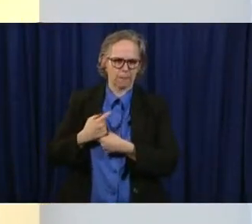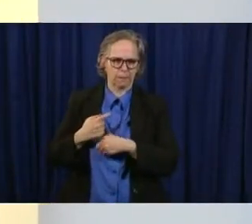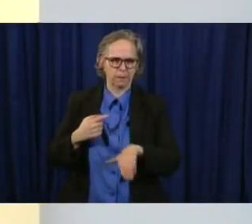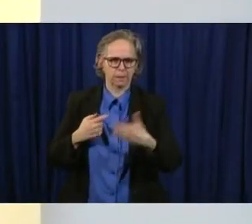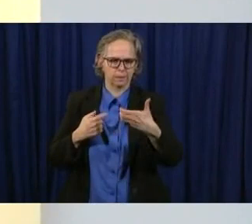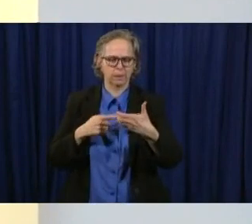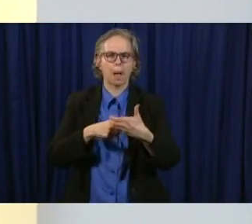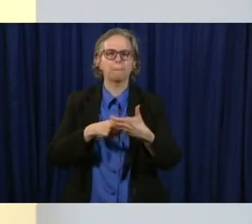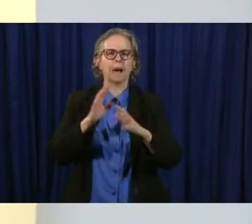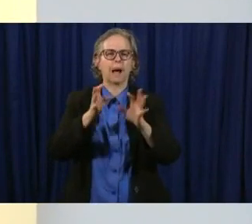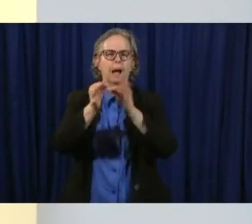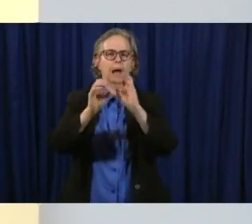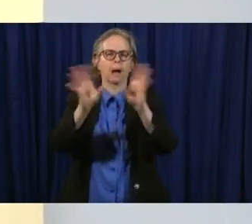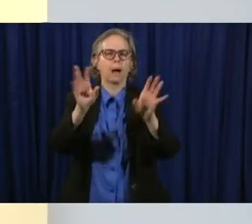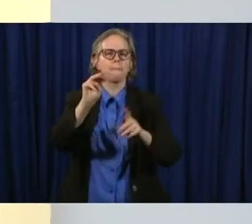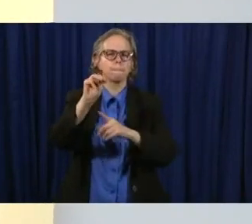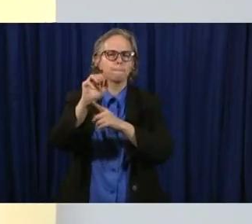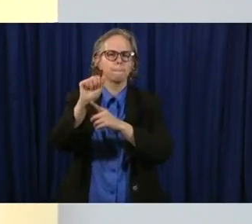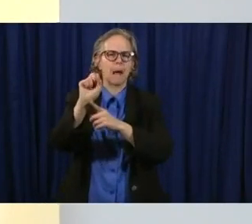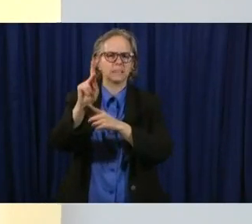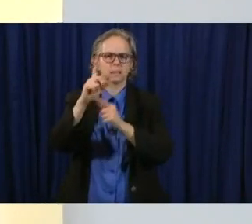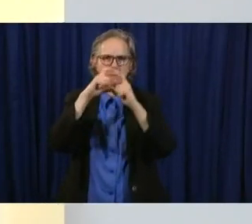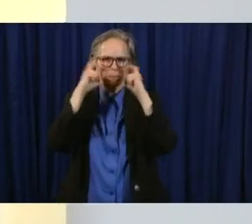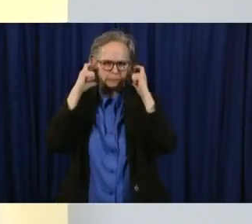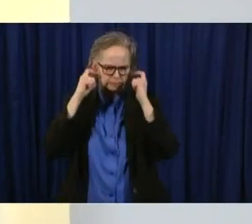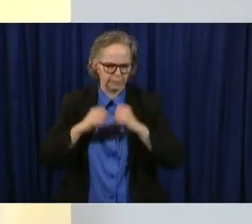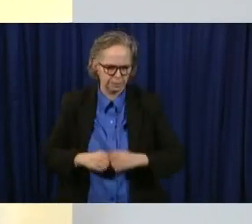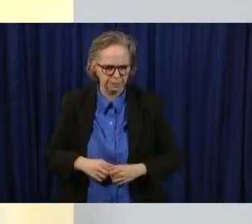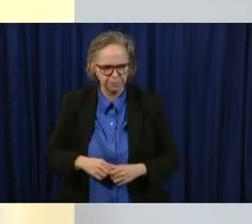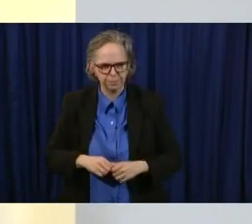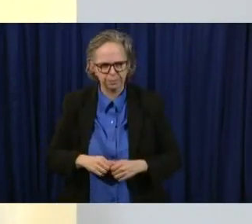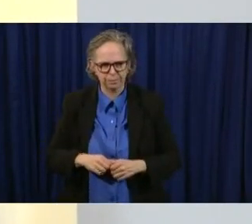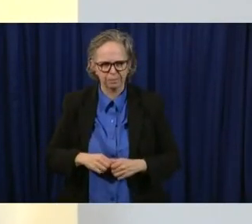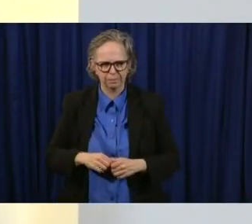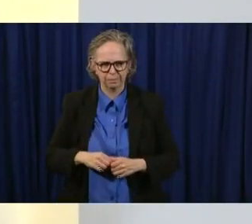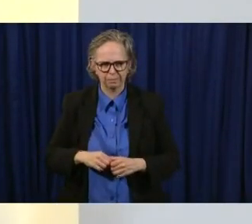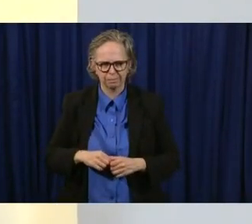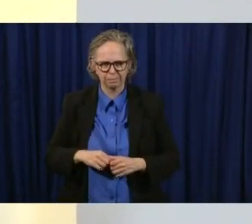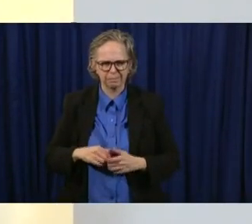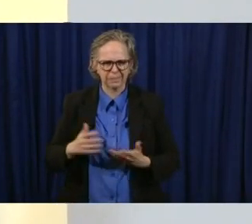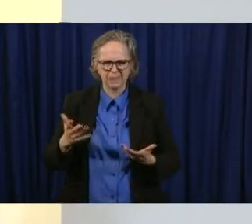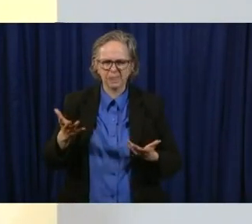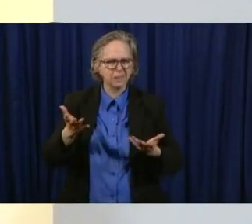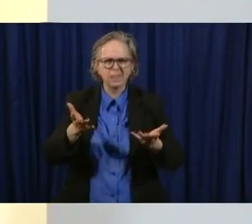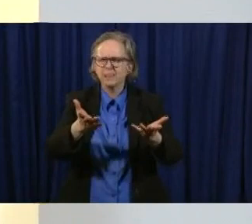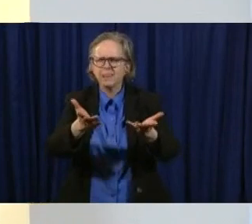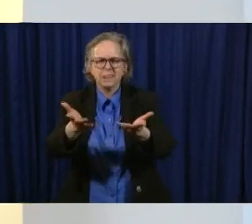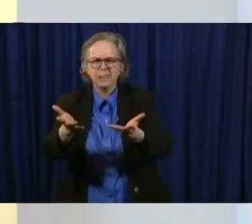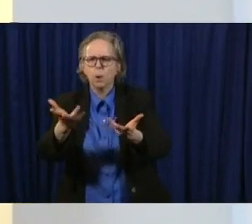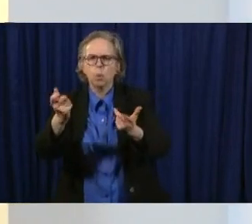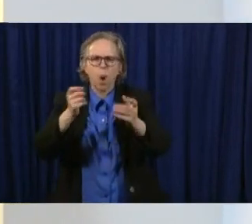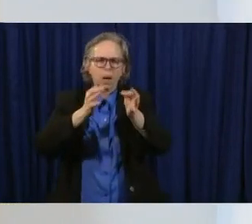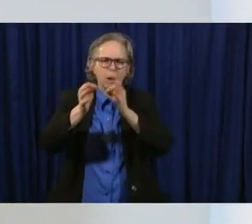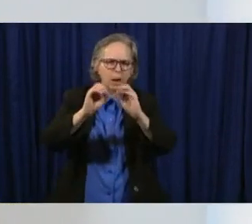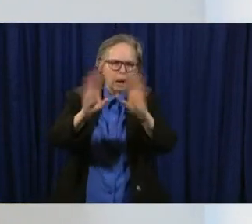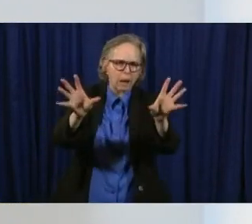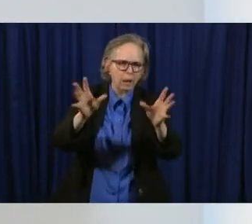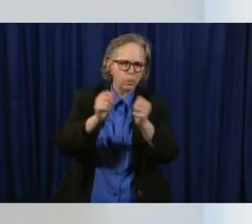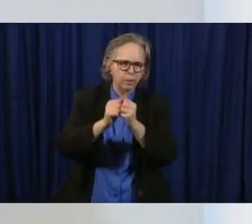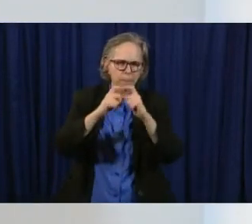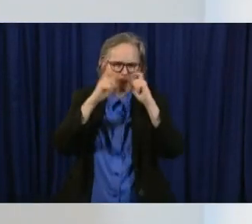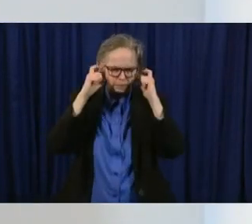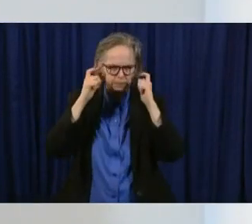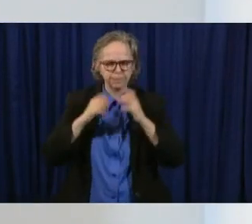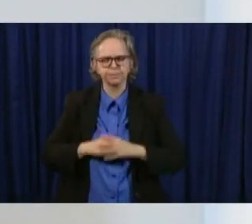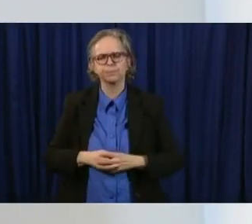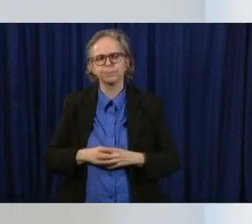and and what the governor is asking people to do with regard to masks understand this this